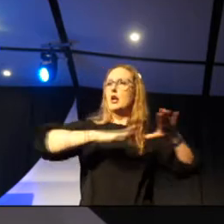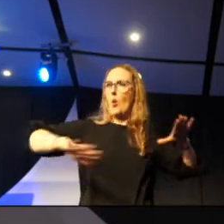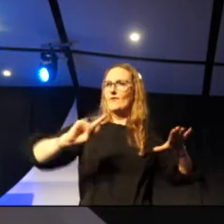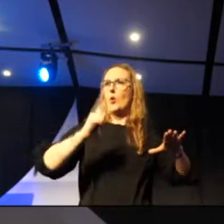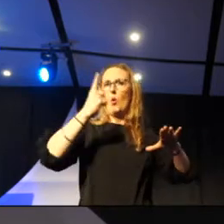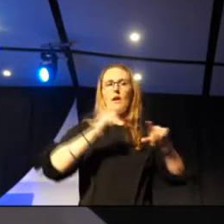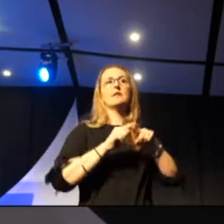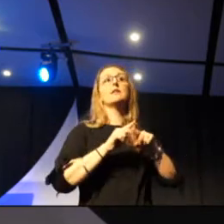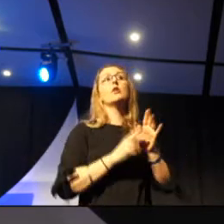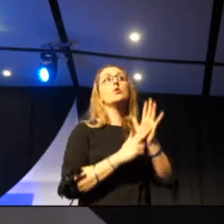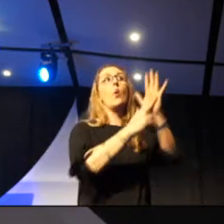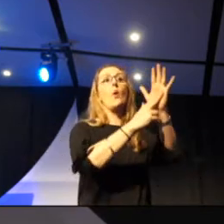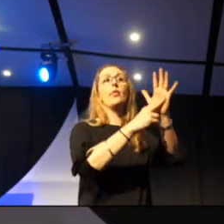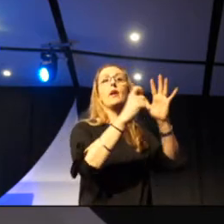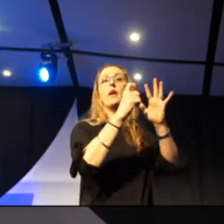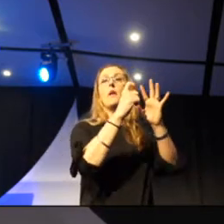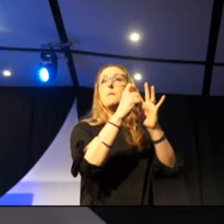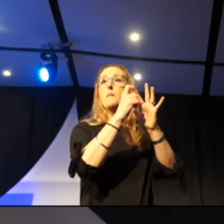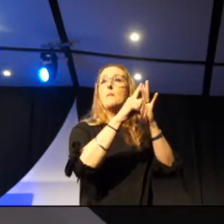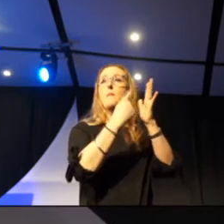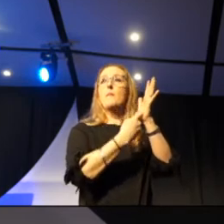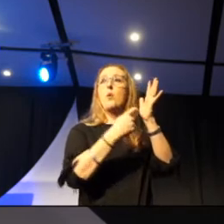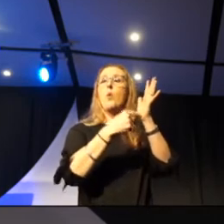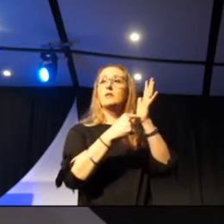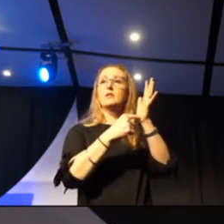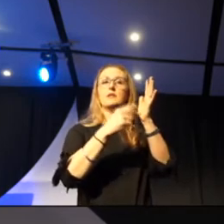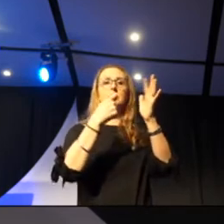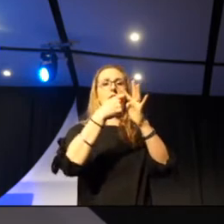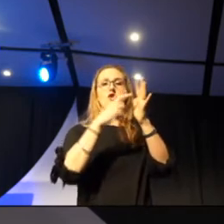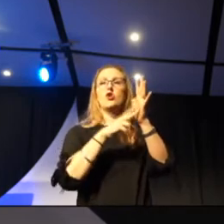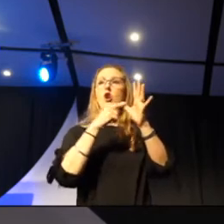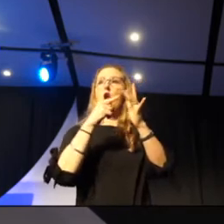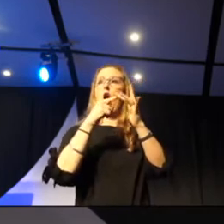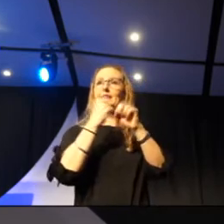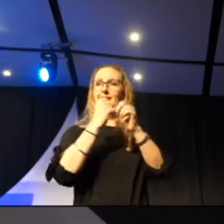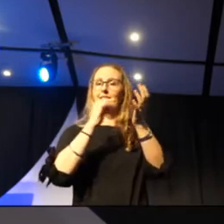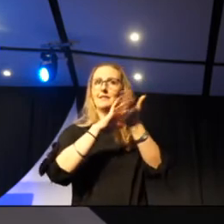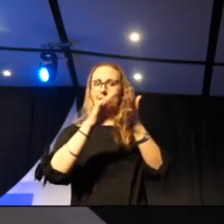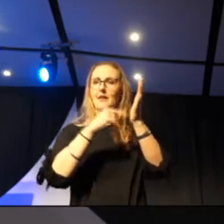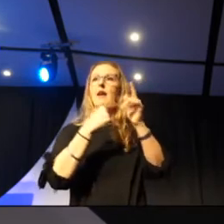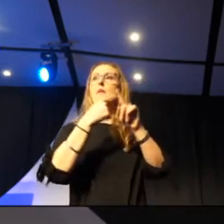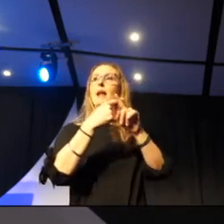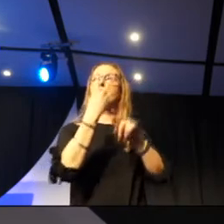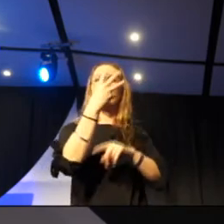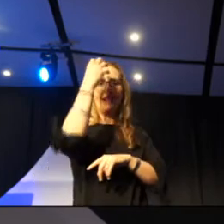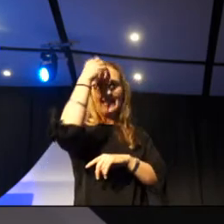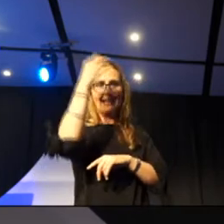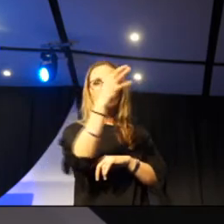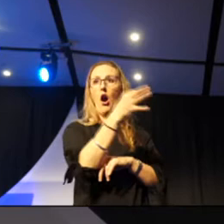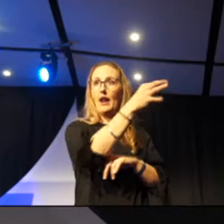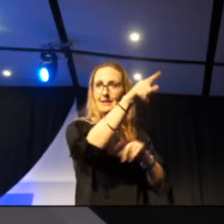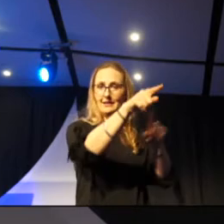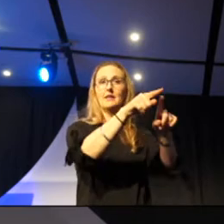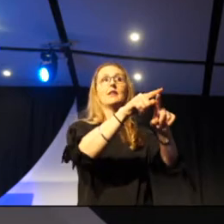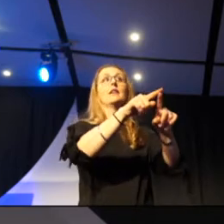being the Poor Knights, Paranga Nga, and all the way up to the Three Kings Islands. They were joined later on by New Zealand On Air